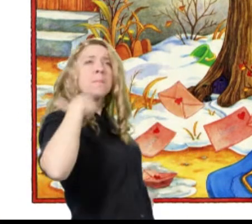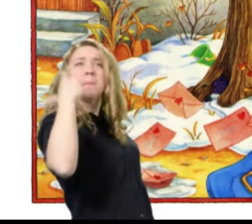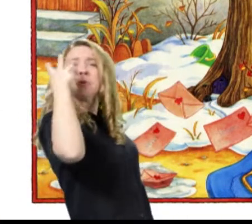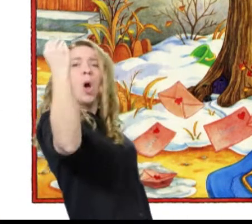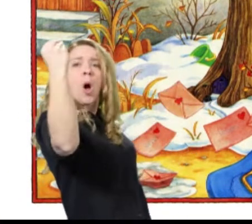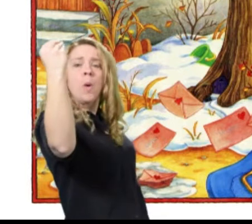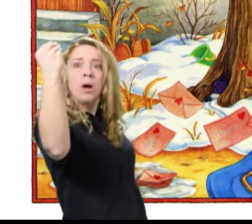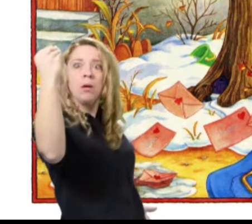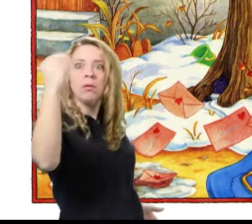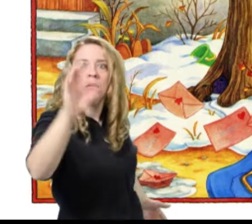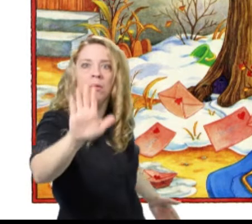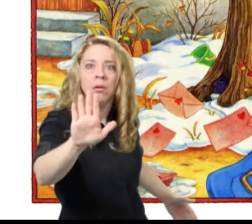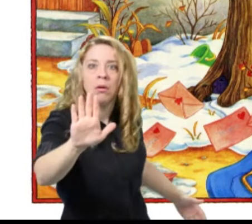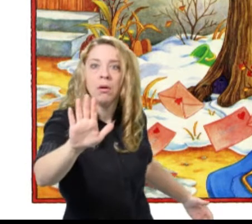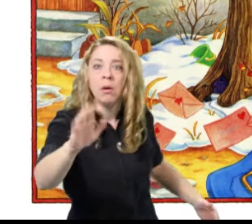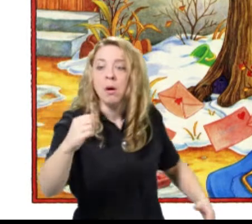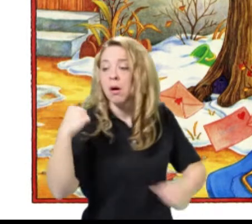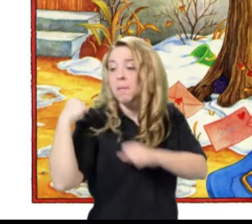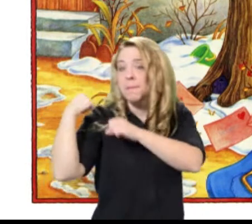out the door.